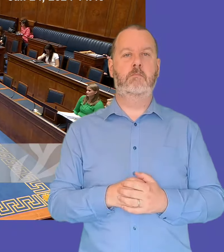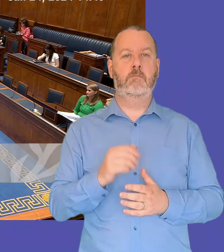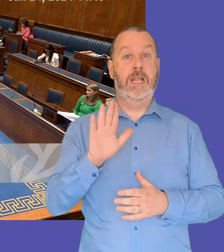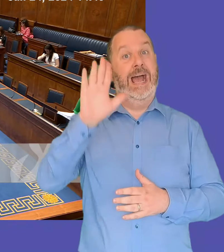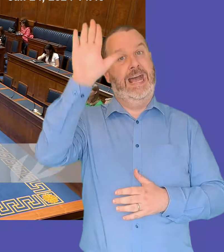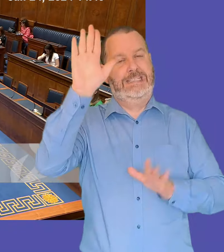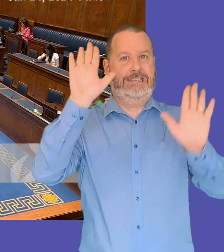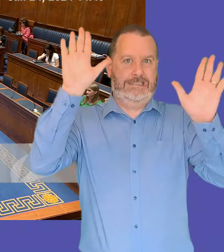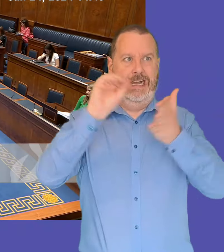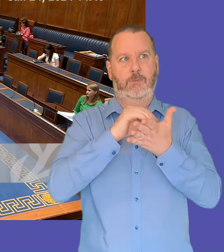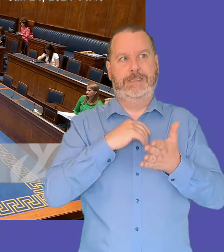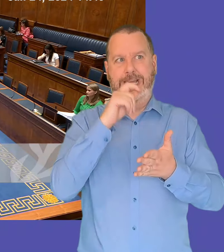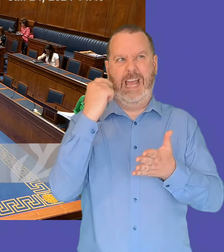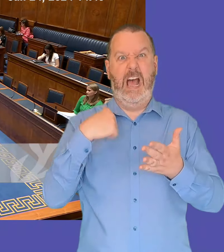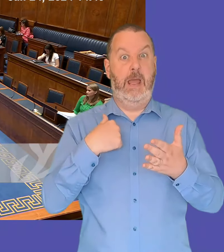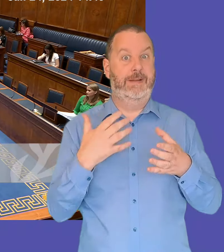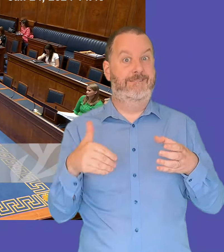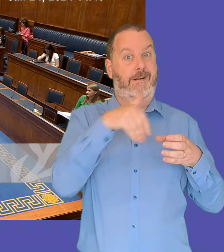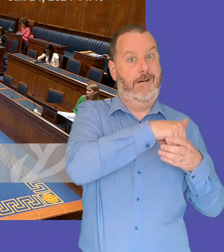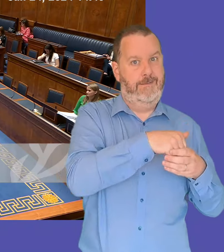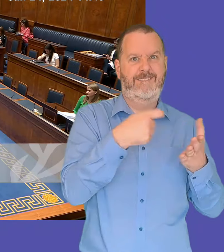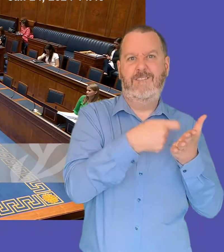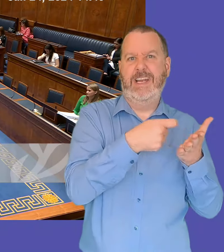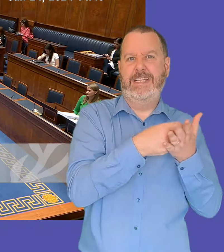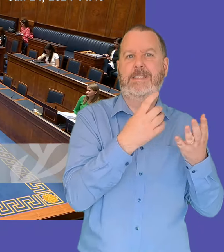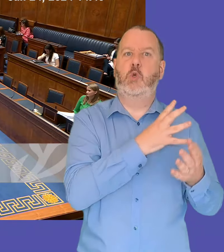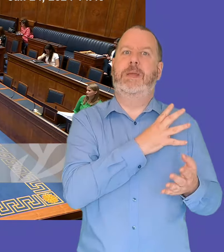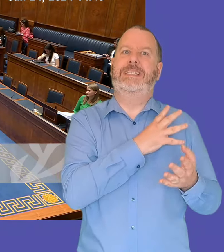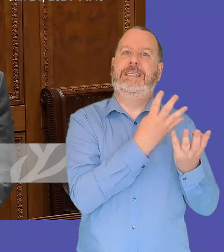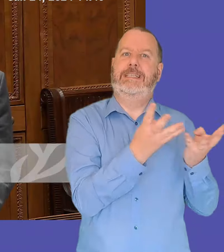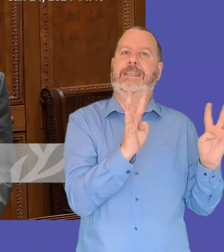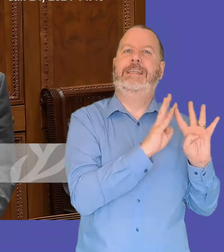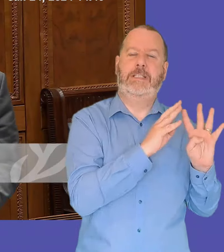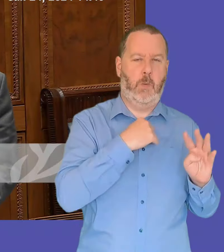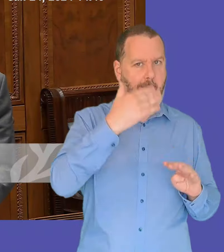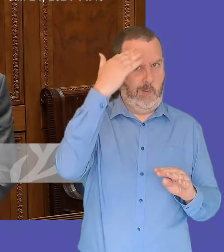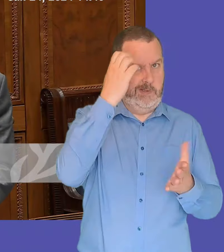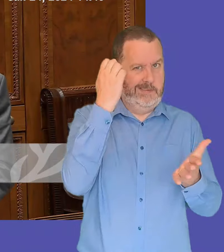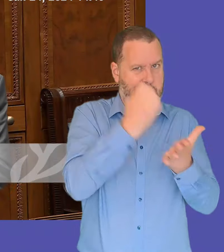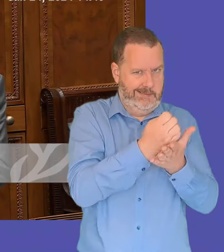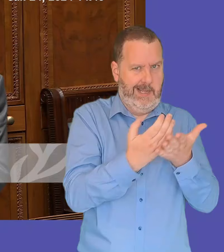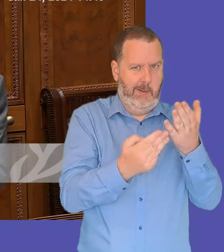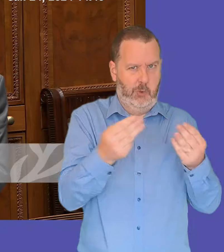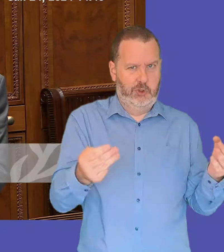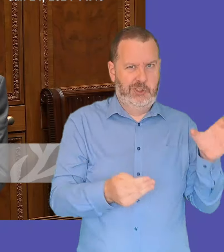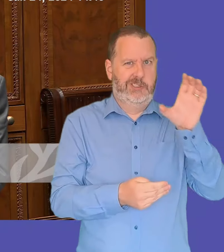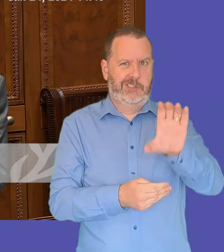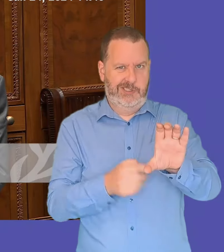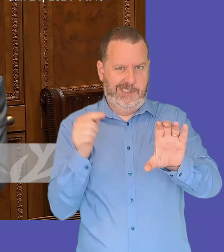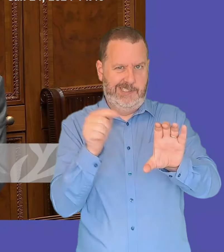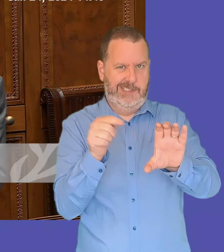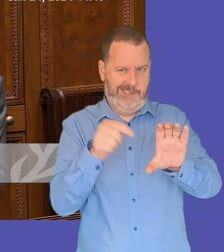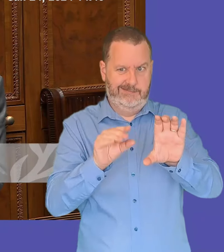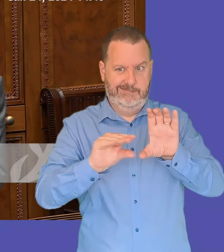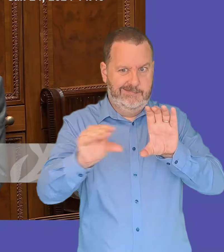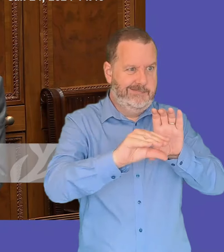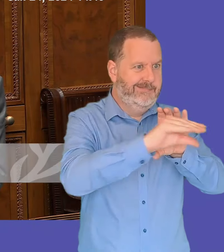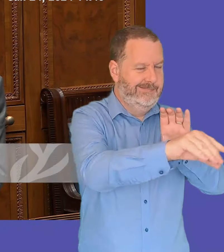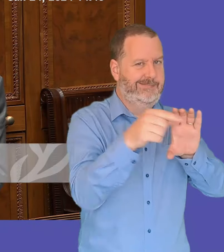declaration of interest of course i sit in the finance committee so i'm fully aware of what's available in ardell and sort of capital that's due to come through